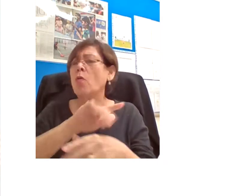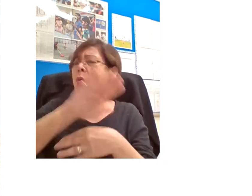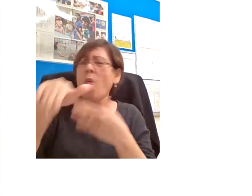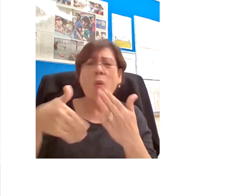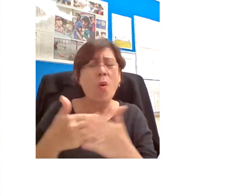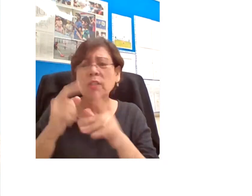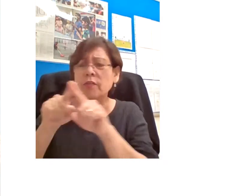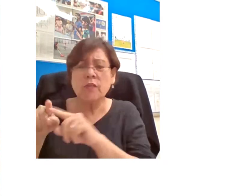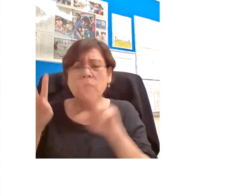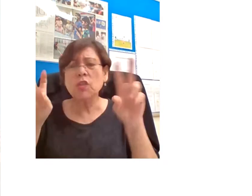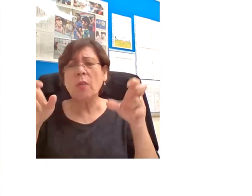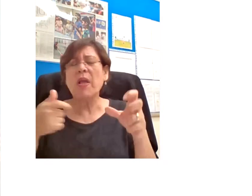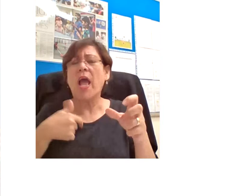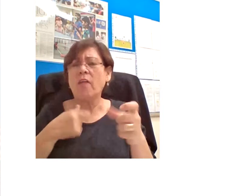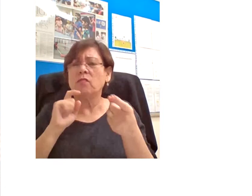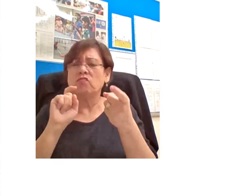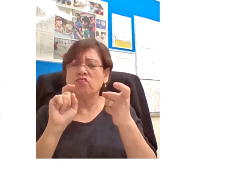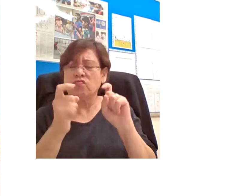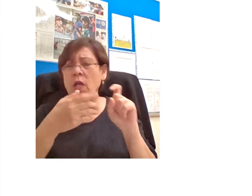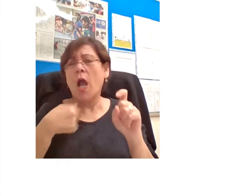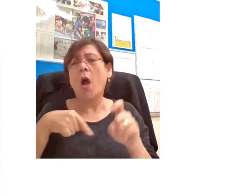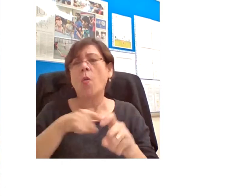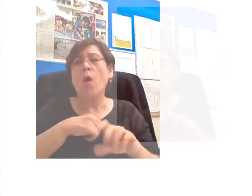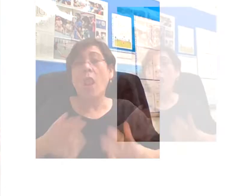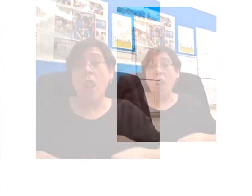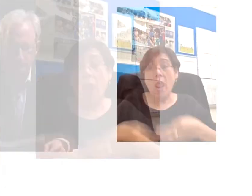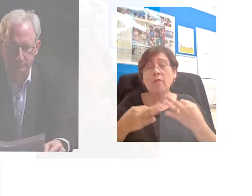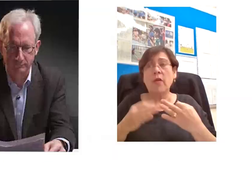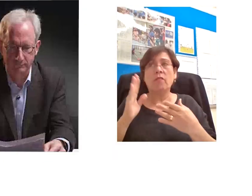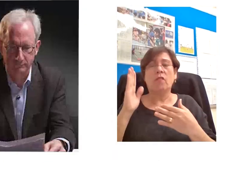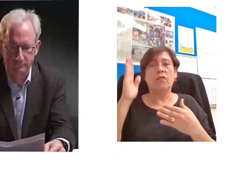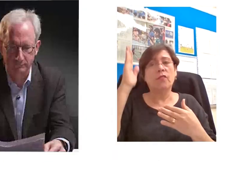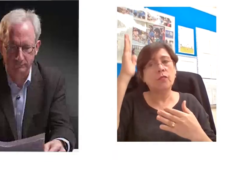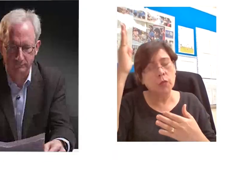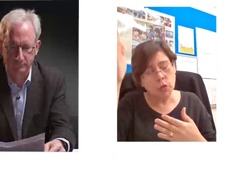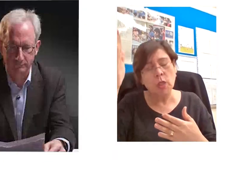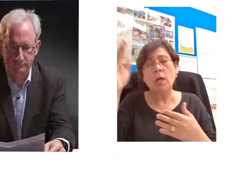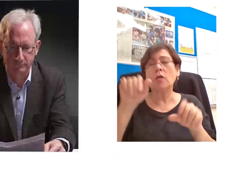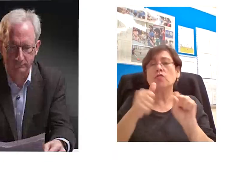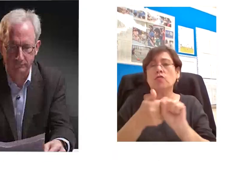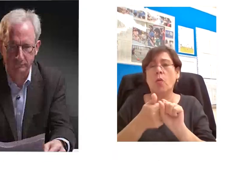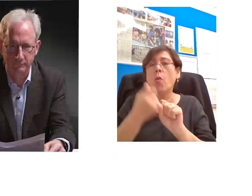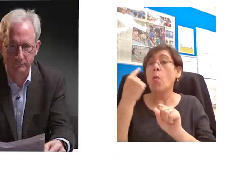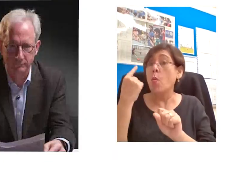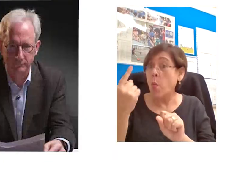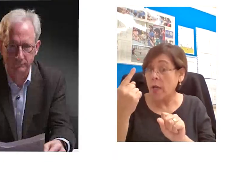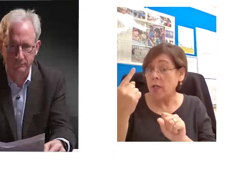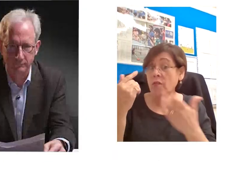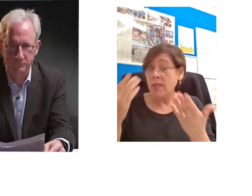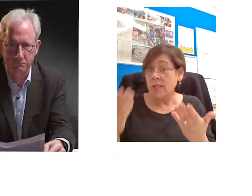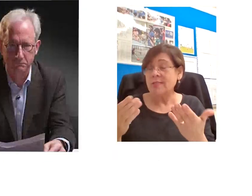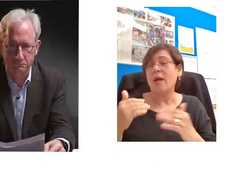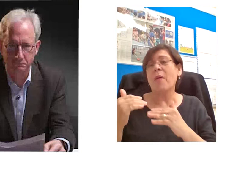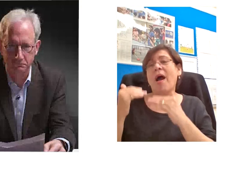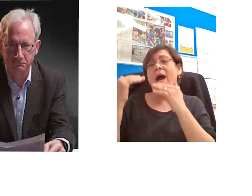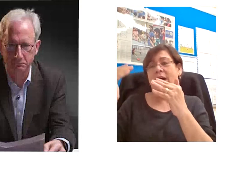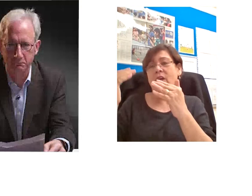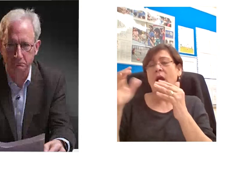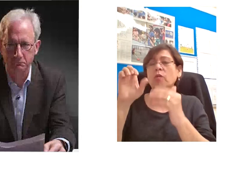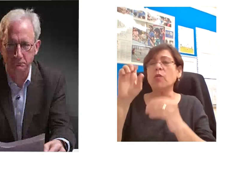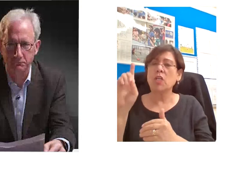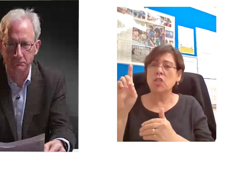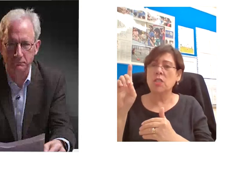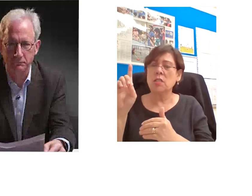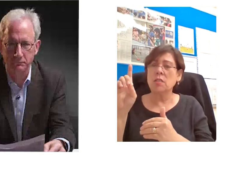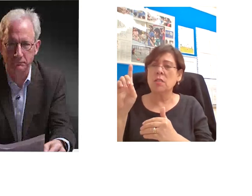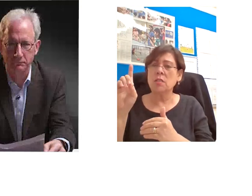aspects of our lives today, and for the foreseeable future. And undoubtedly, one of these is higher education. Over the